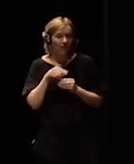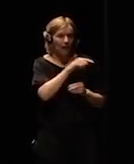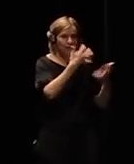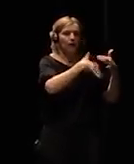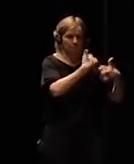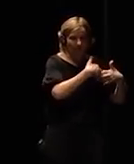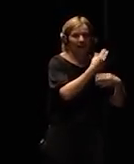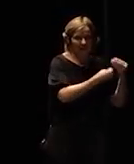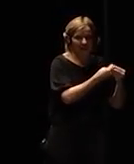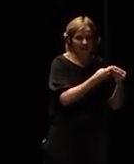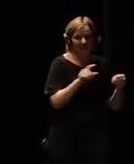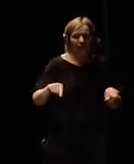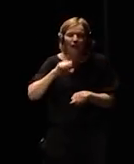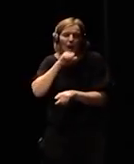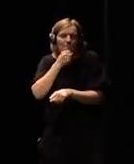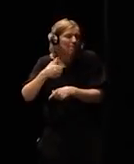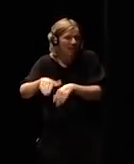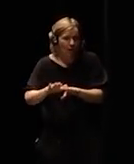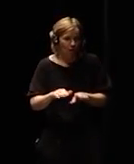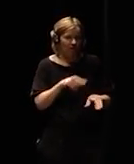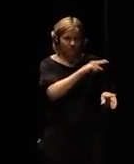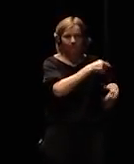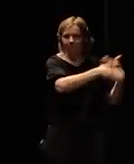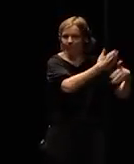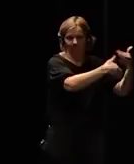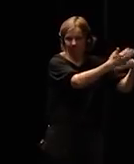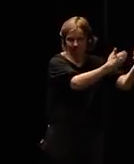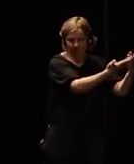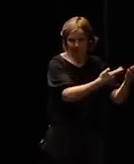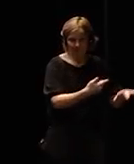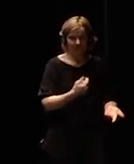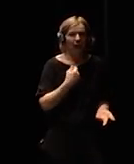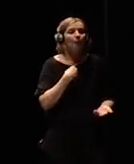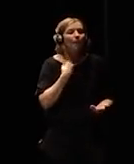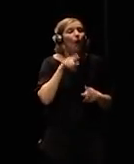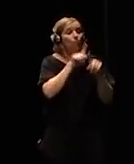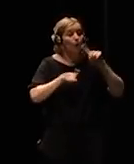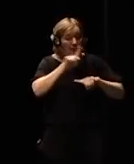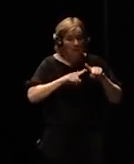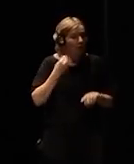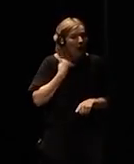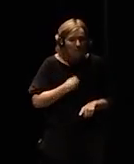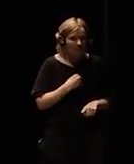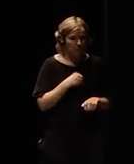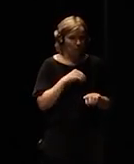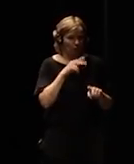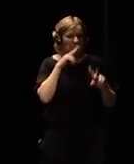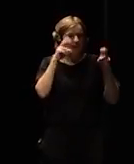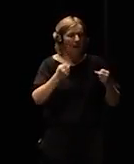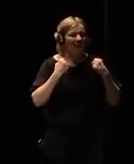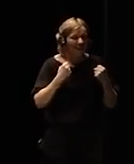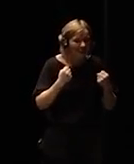about copyright we talk about energy we talk and we're not thinking about the things that are basically looking at us right now right today